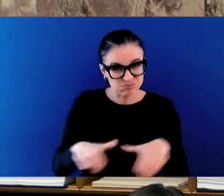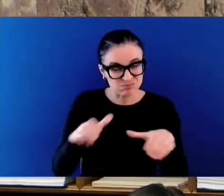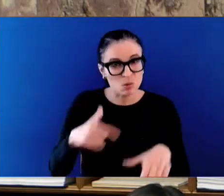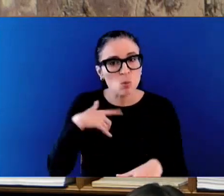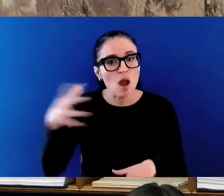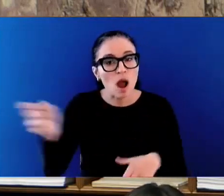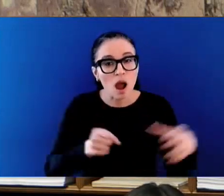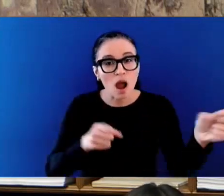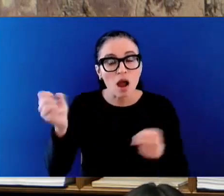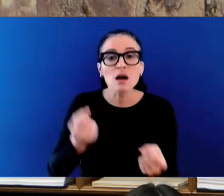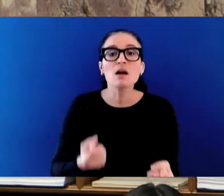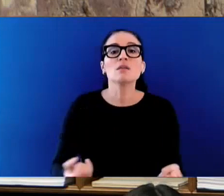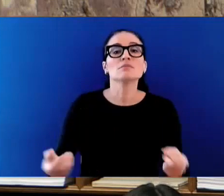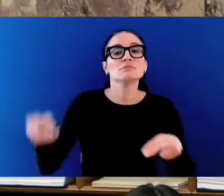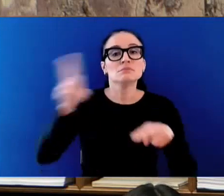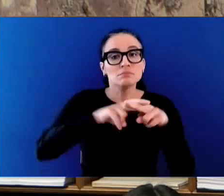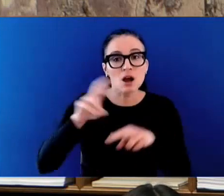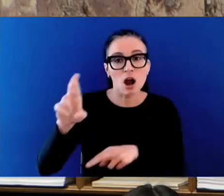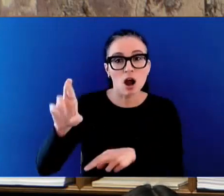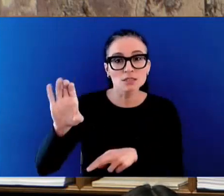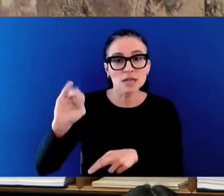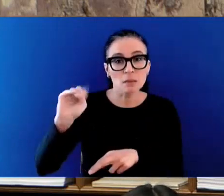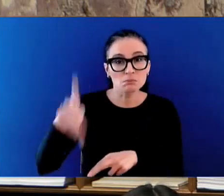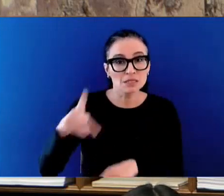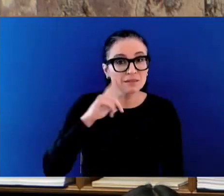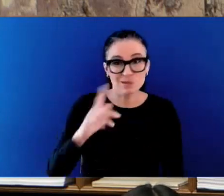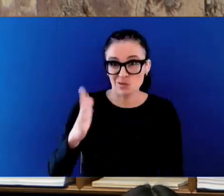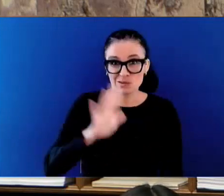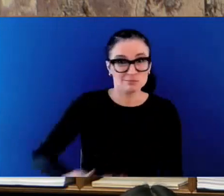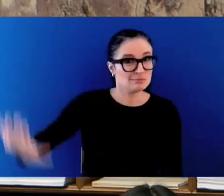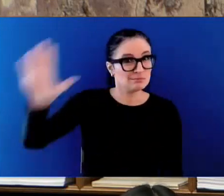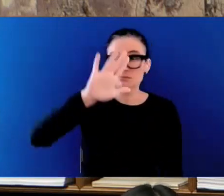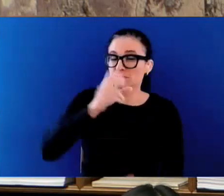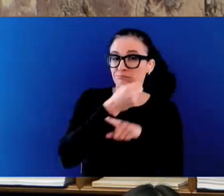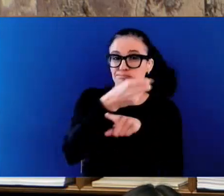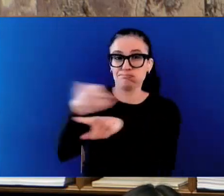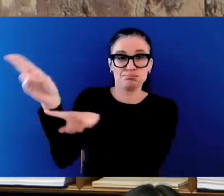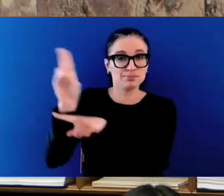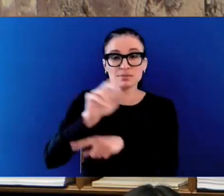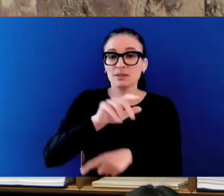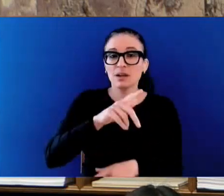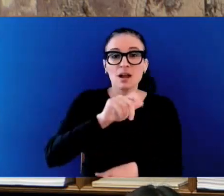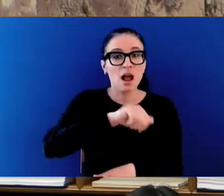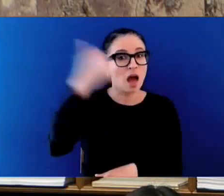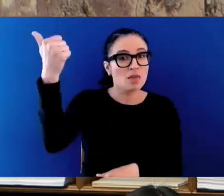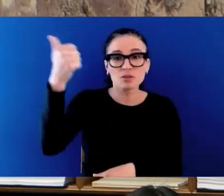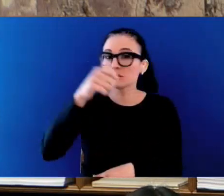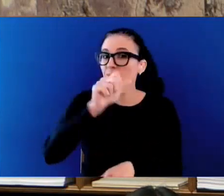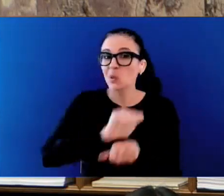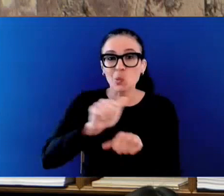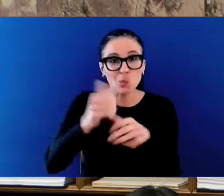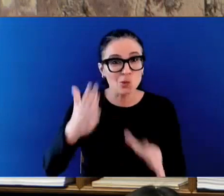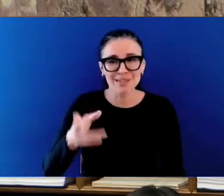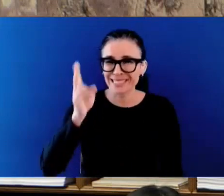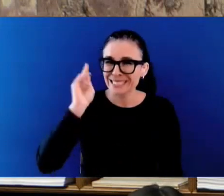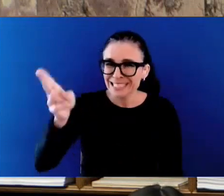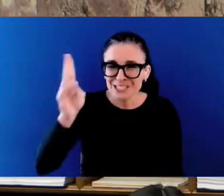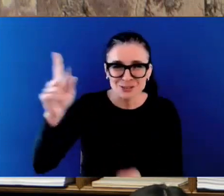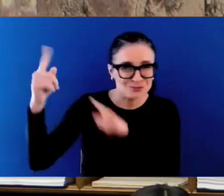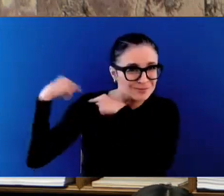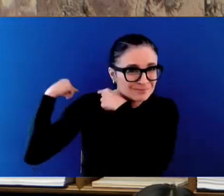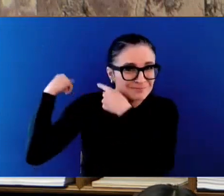this clock or this country, Honourable Speaker, put them in place for tools that are needed. We have done that every single time and we will continue to do that.